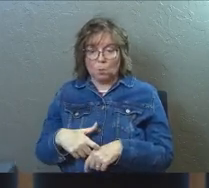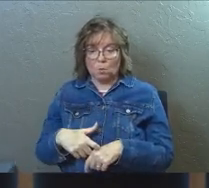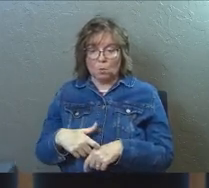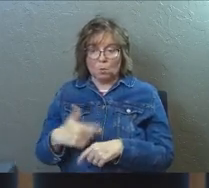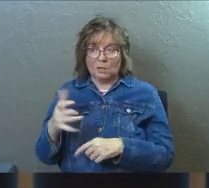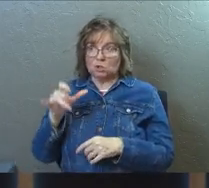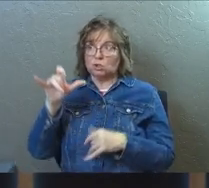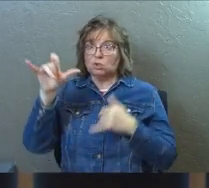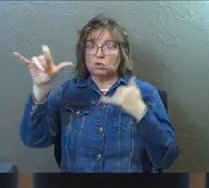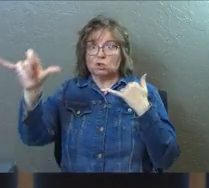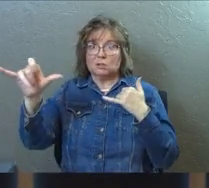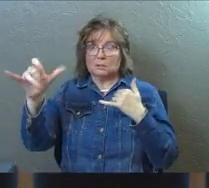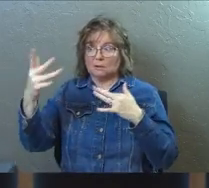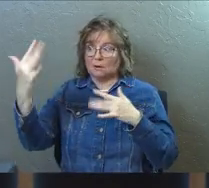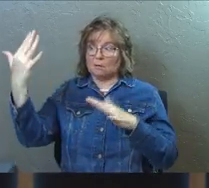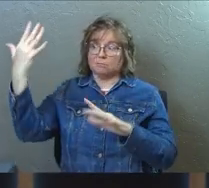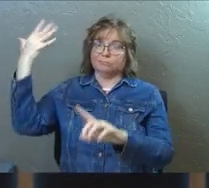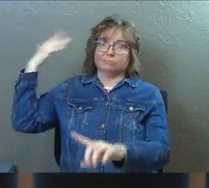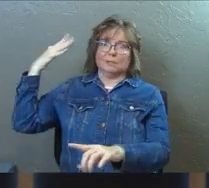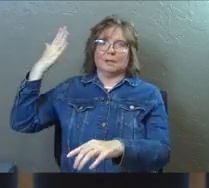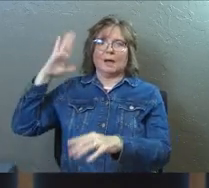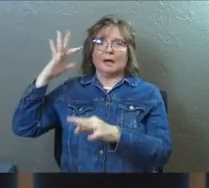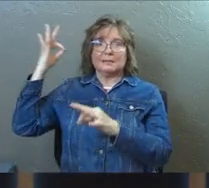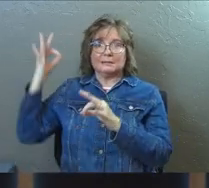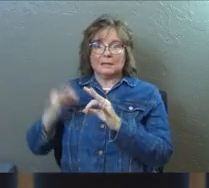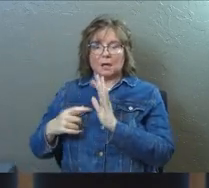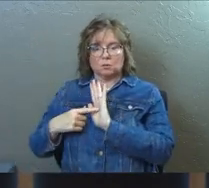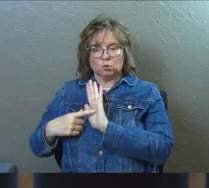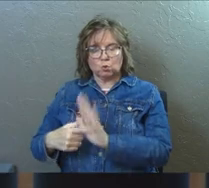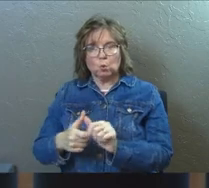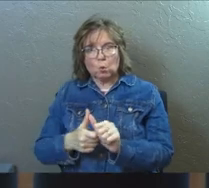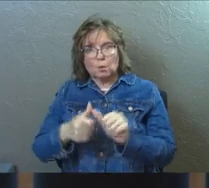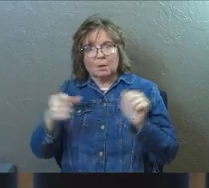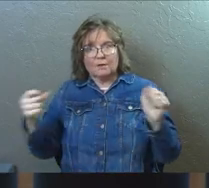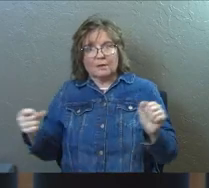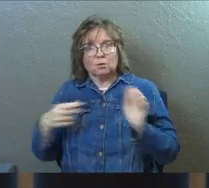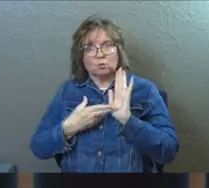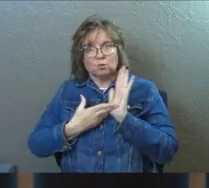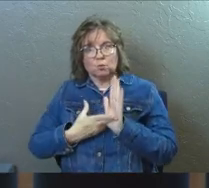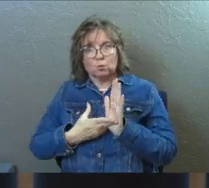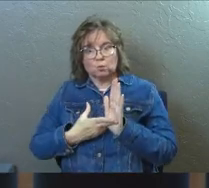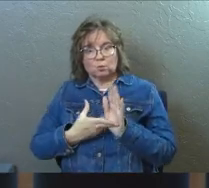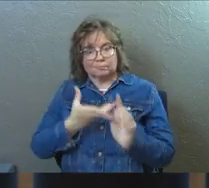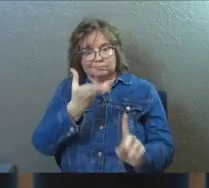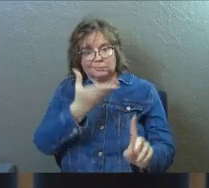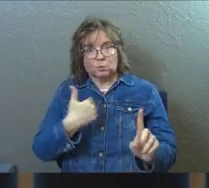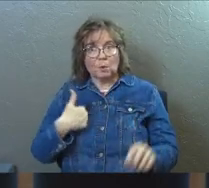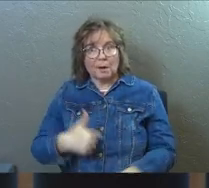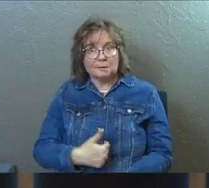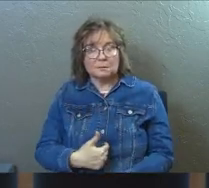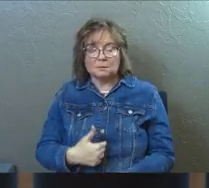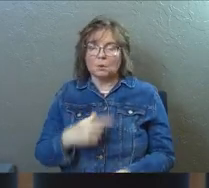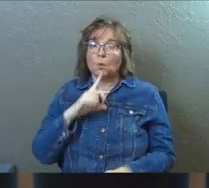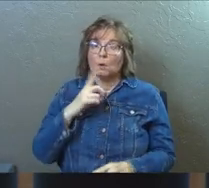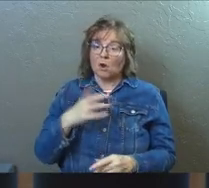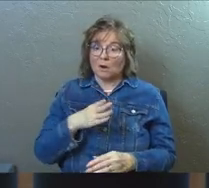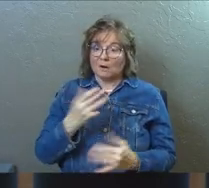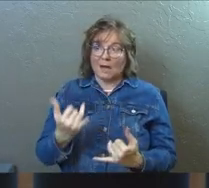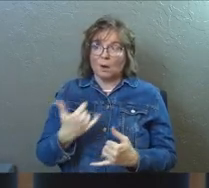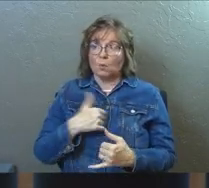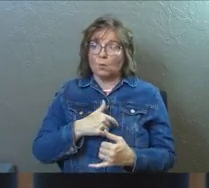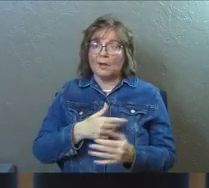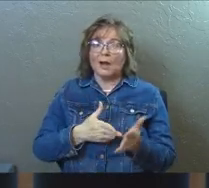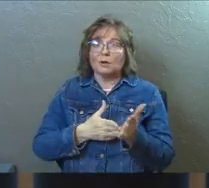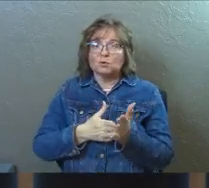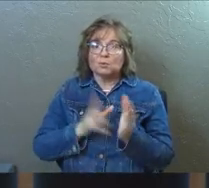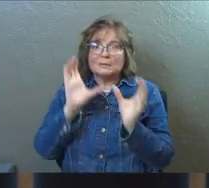in eternity past, God decided to reveal the truth about himself to us, and so what we are at the end of the day